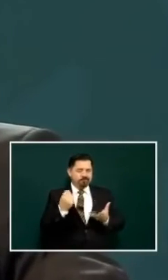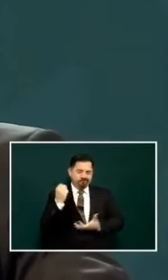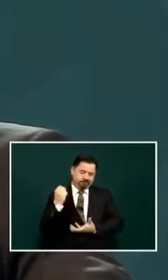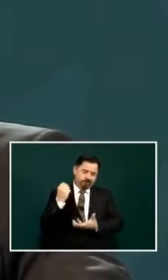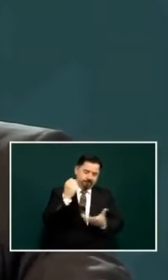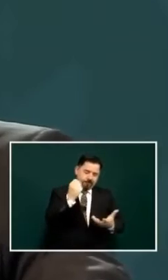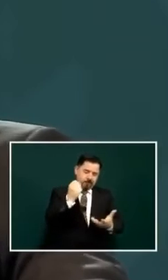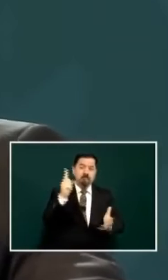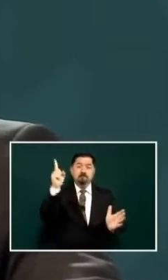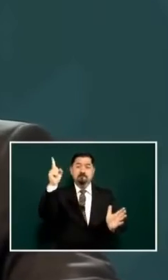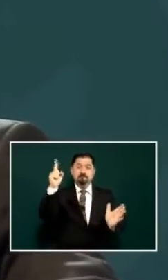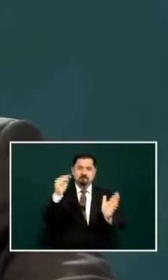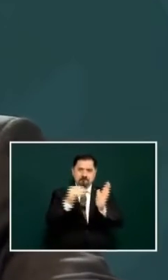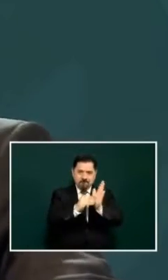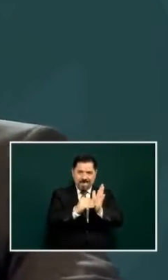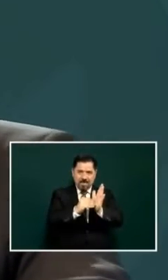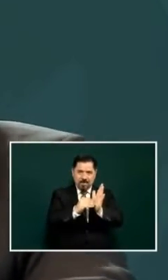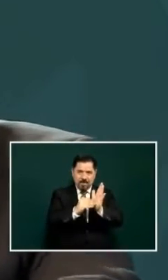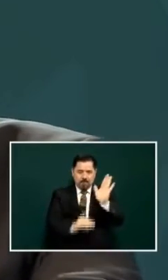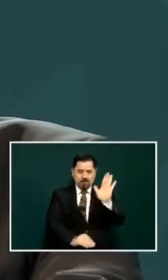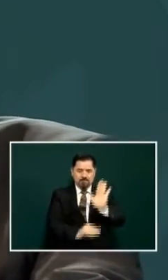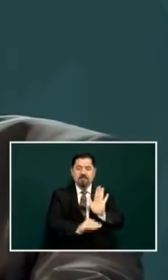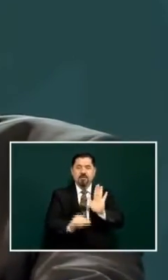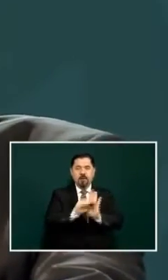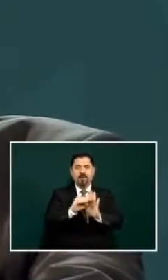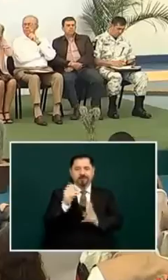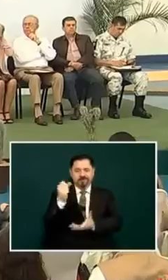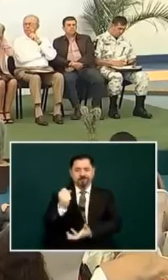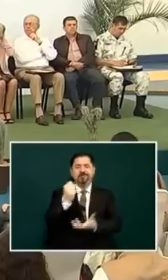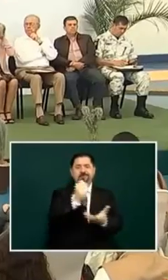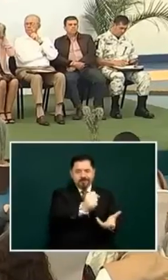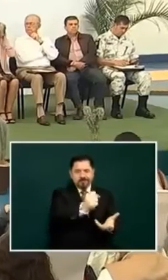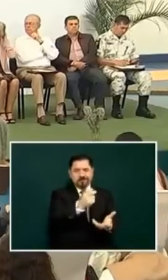around a million pesos